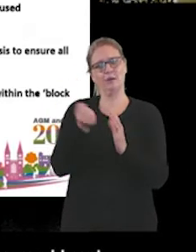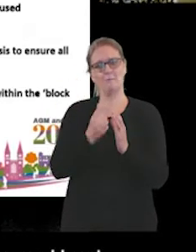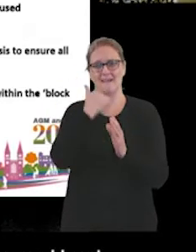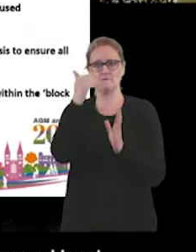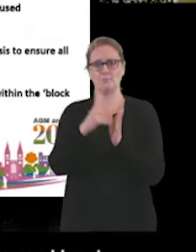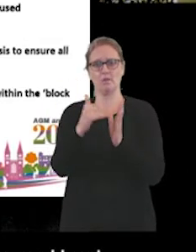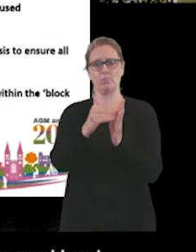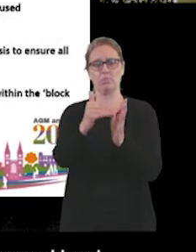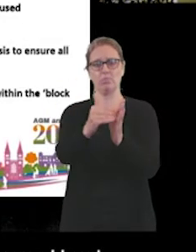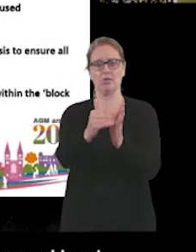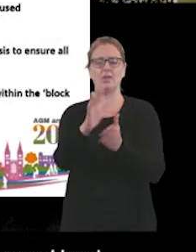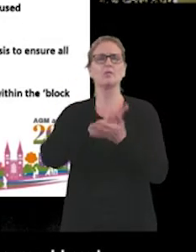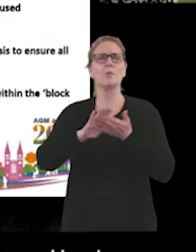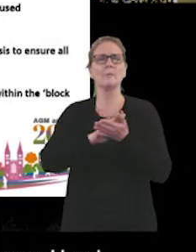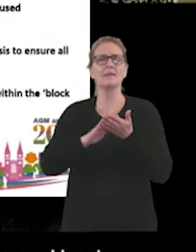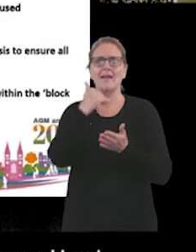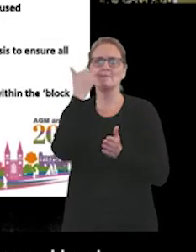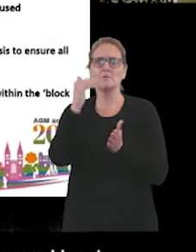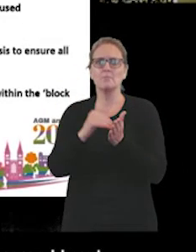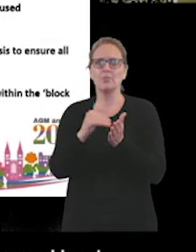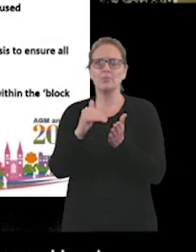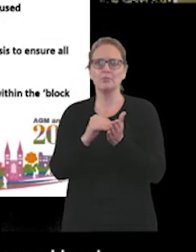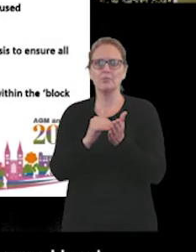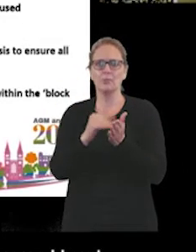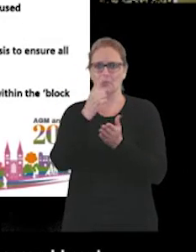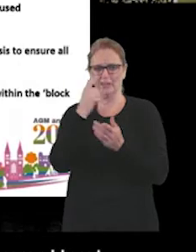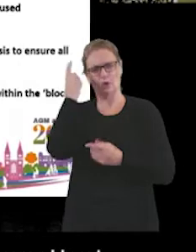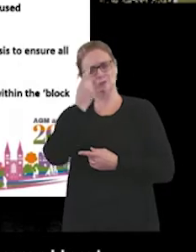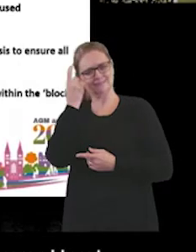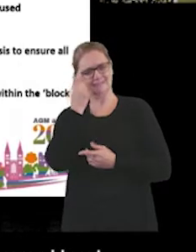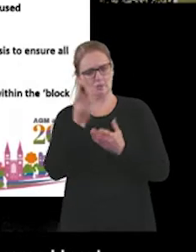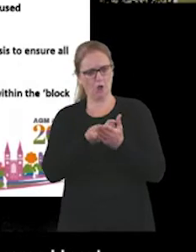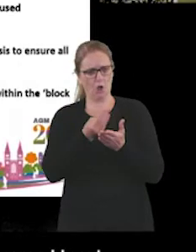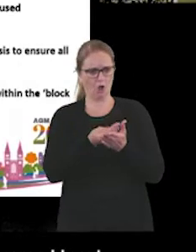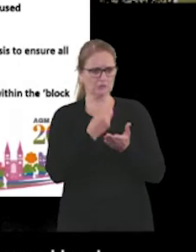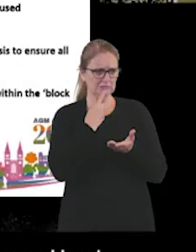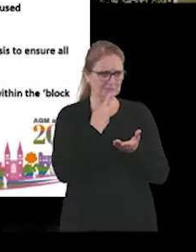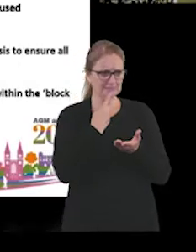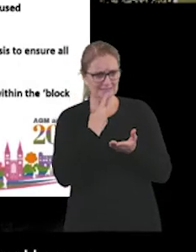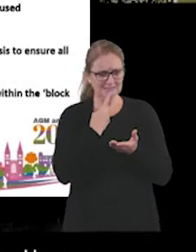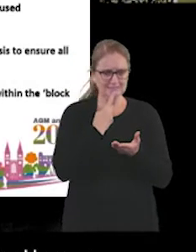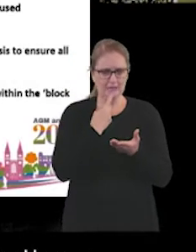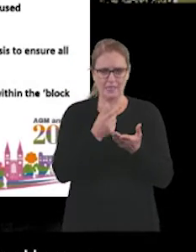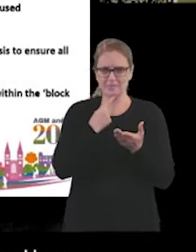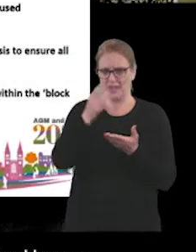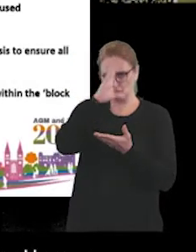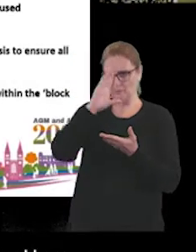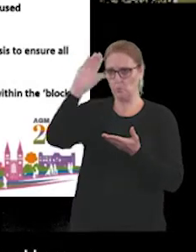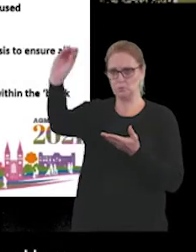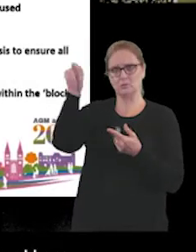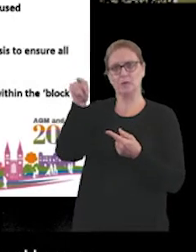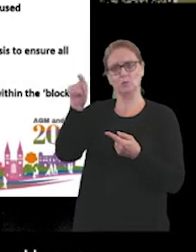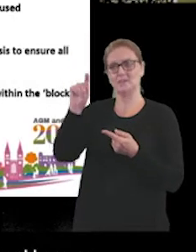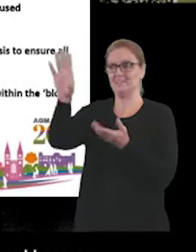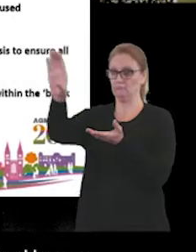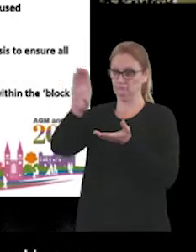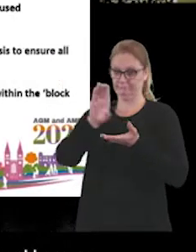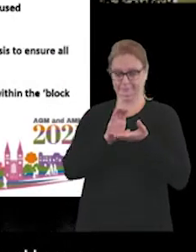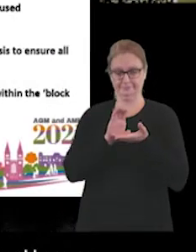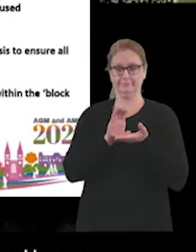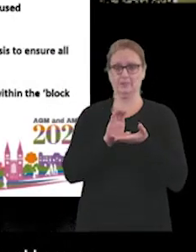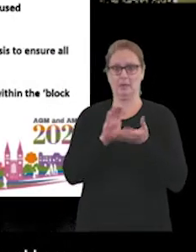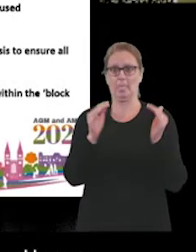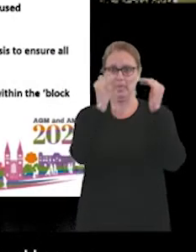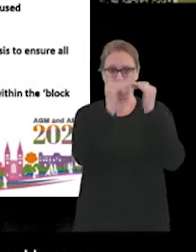That meant that every month we considered our costs appropriately reported to those, reported those and received income